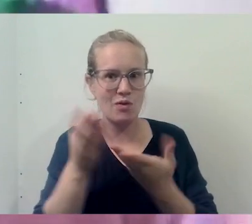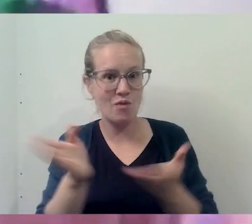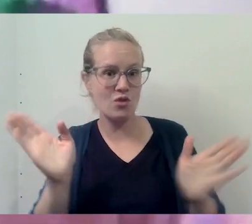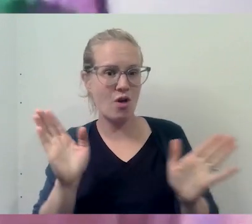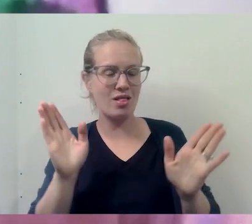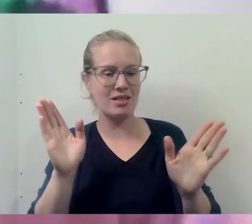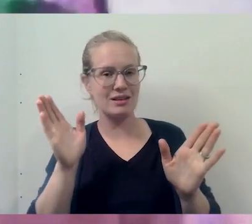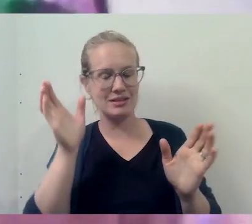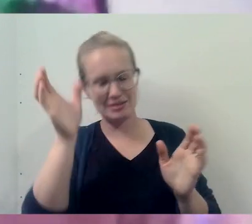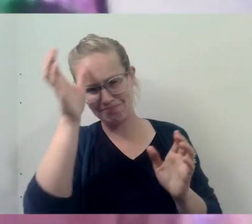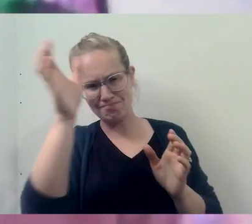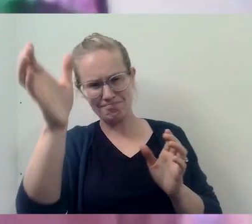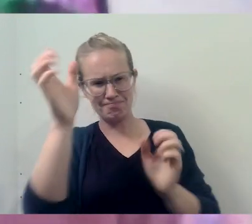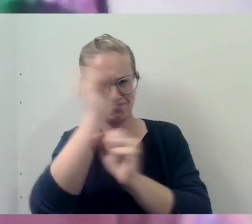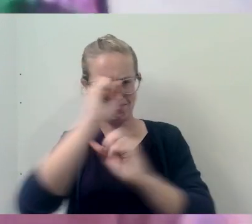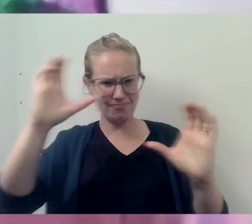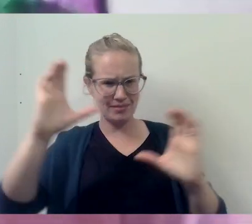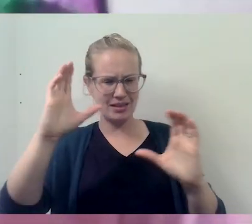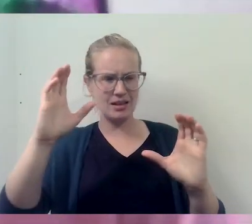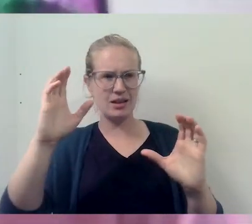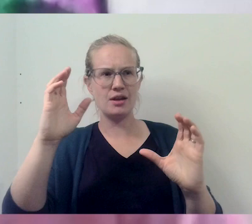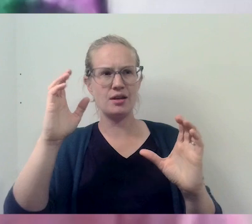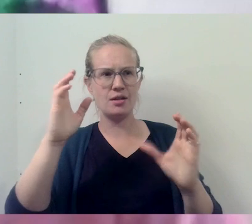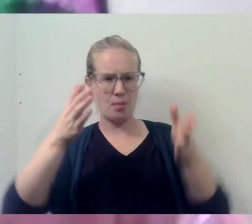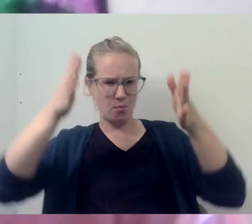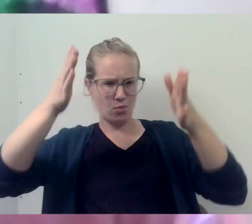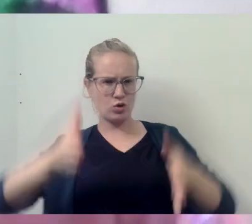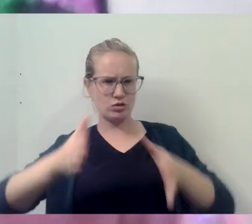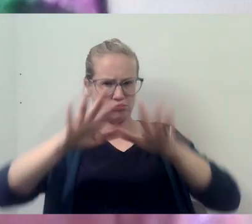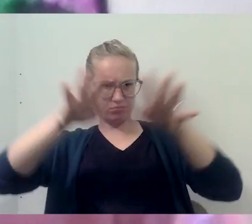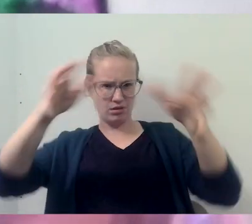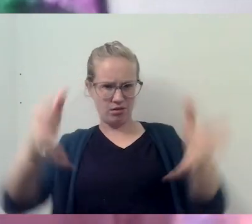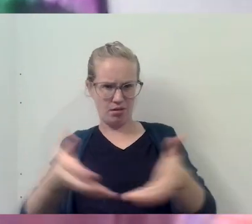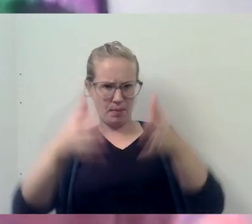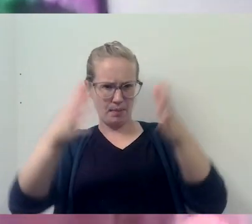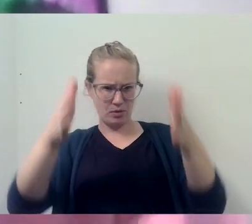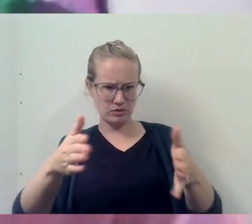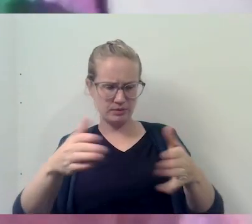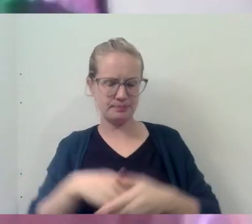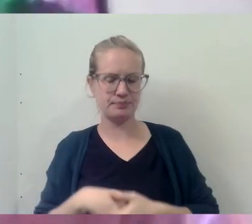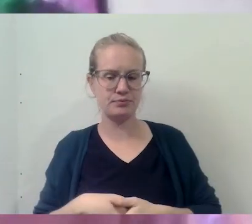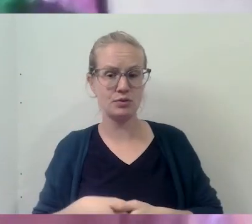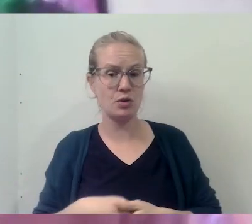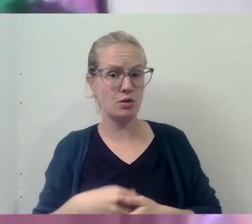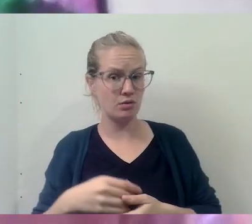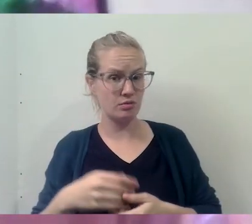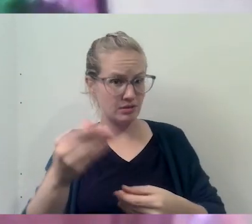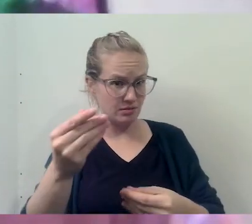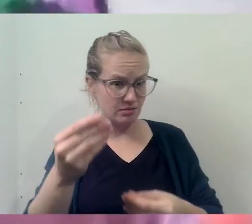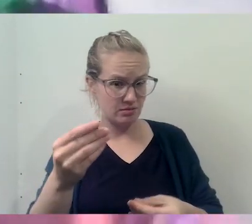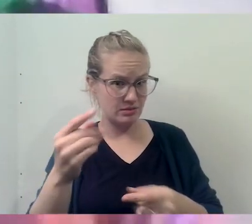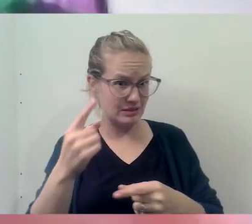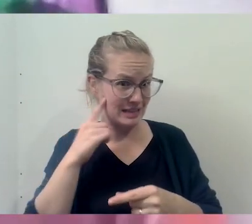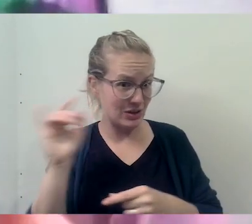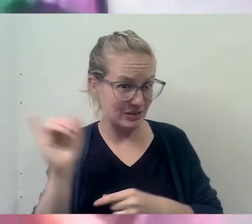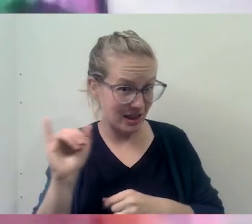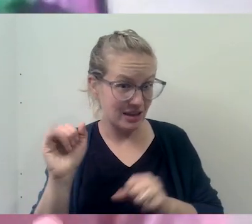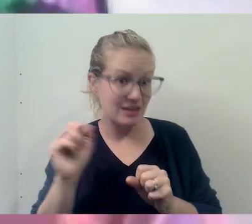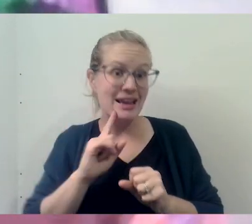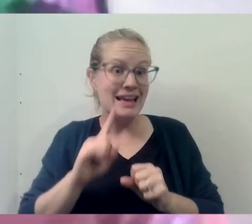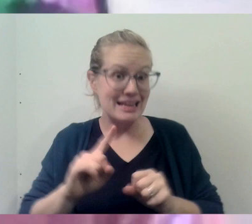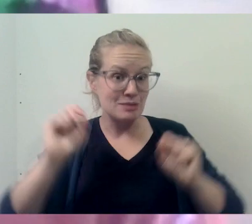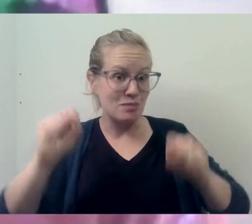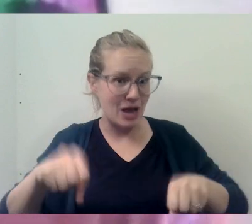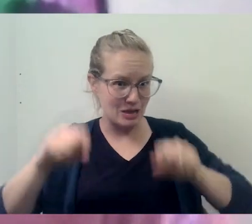conceptualization on how you view the person. So it sounds like, correct me if I'm wrong, it is possible